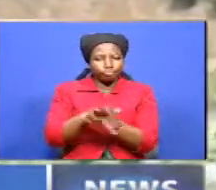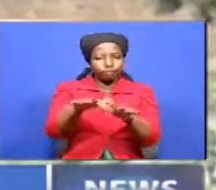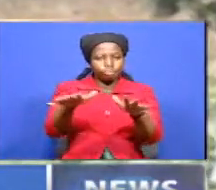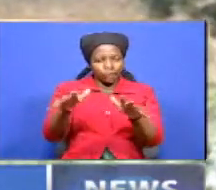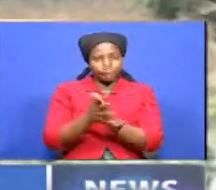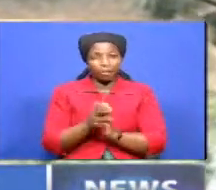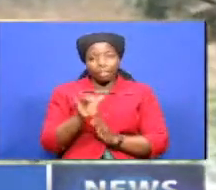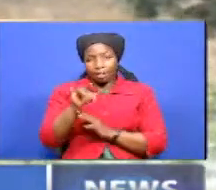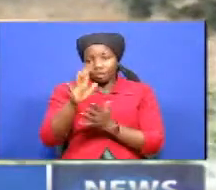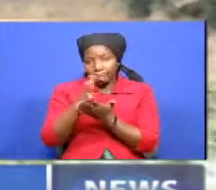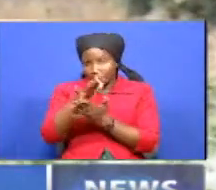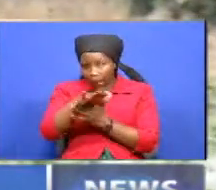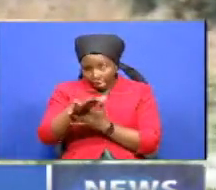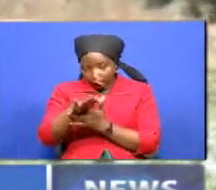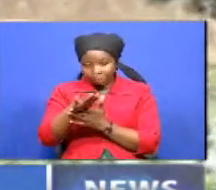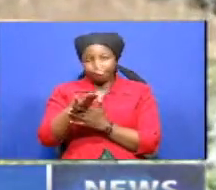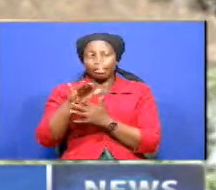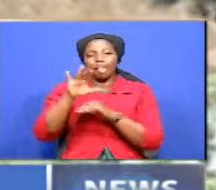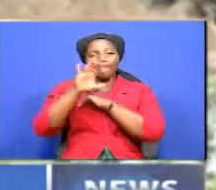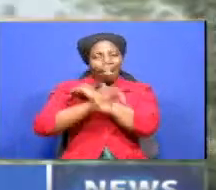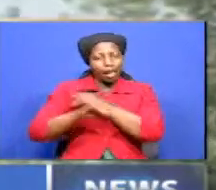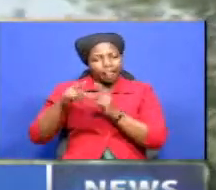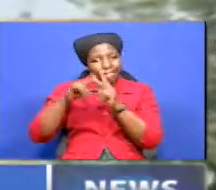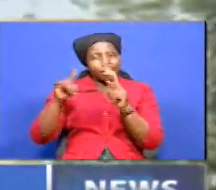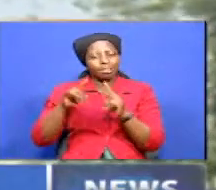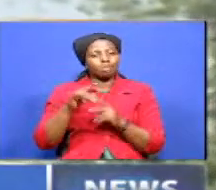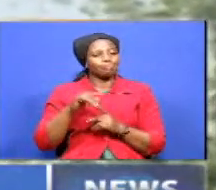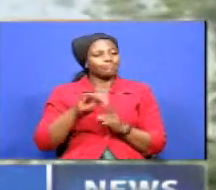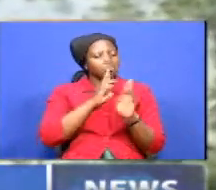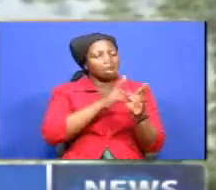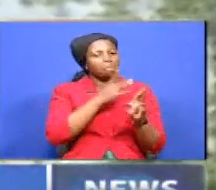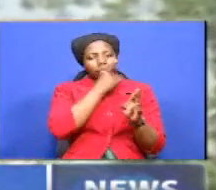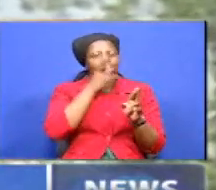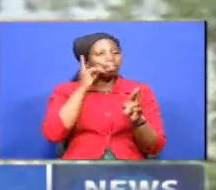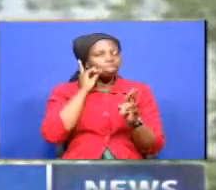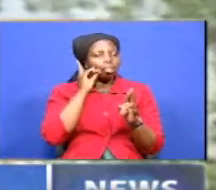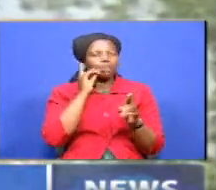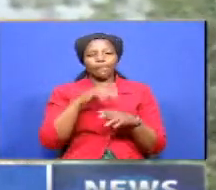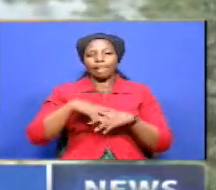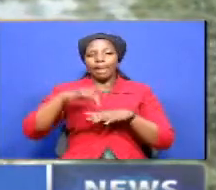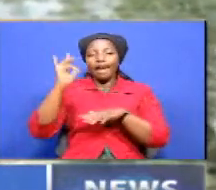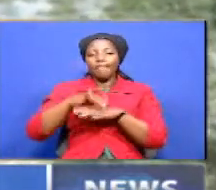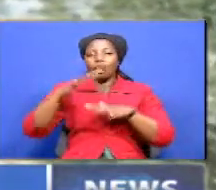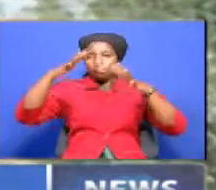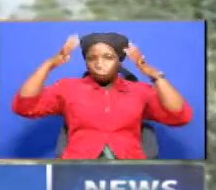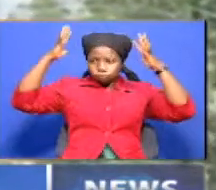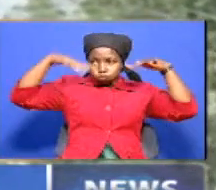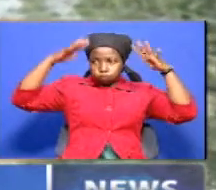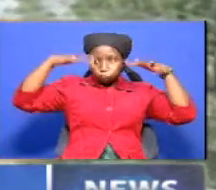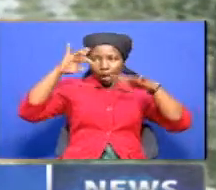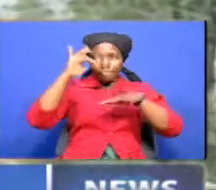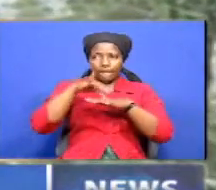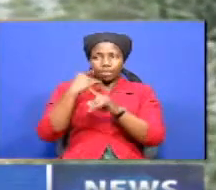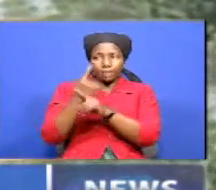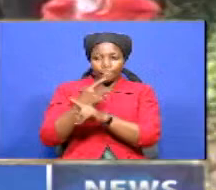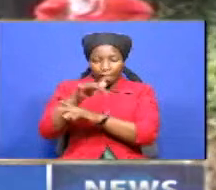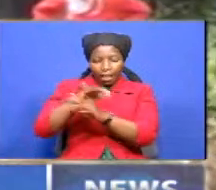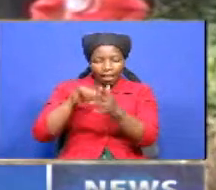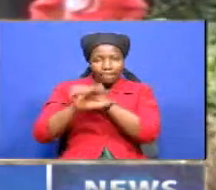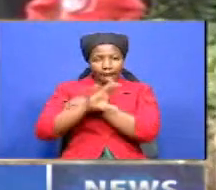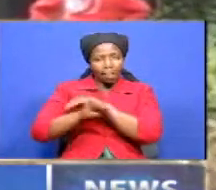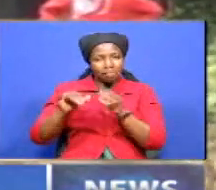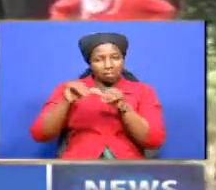though some parts of the country have started to report drier spells the effects of the rains that have been pounding various parts of the country continue to be felt